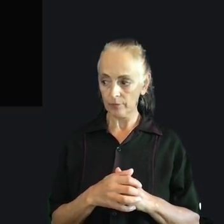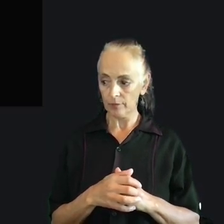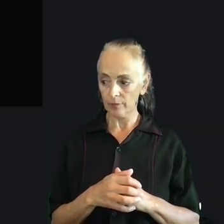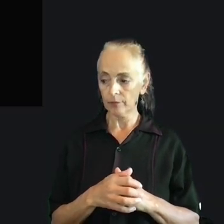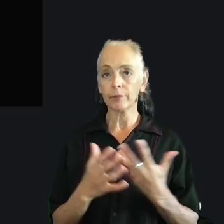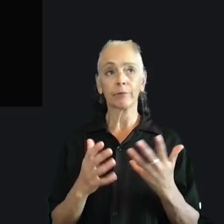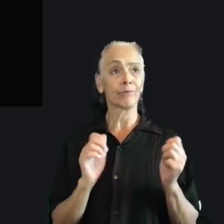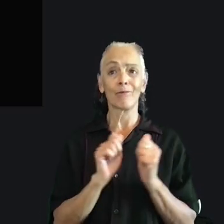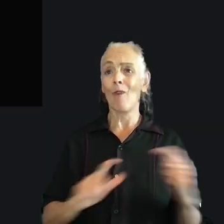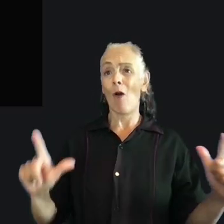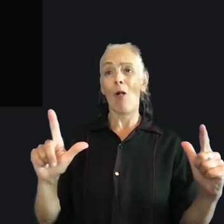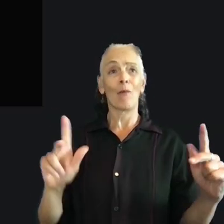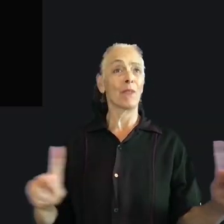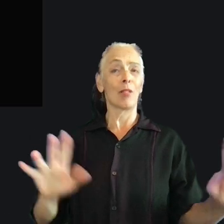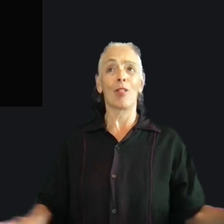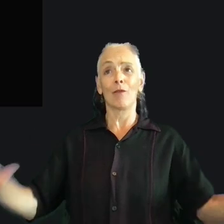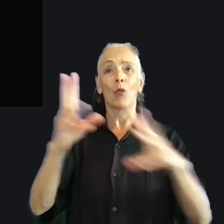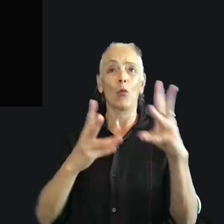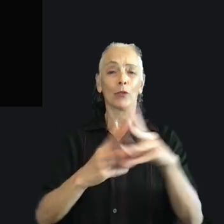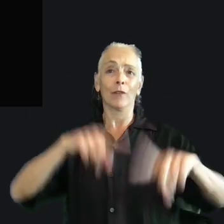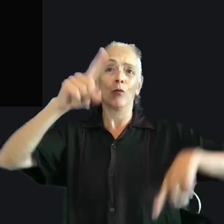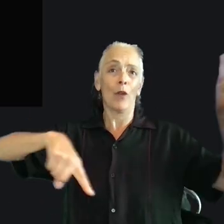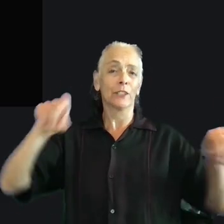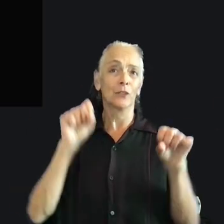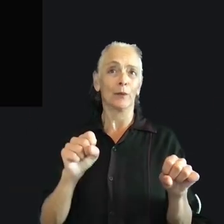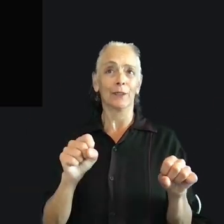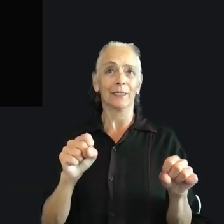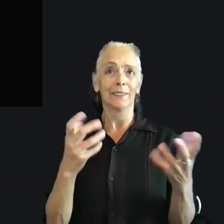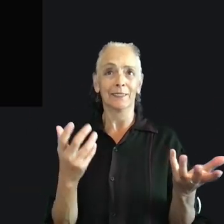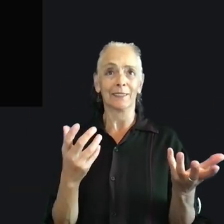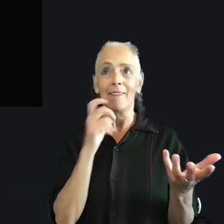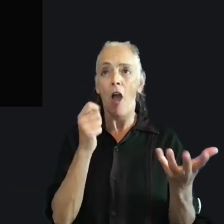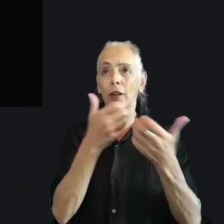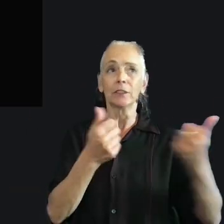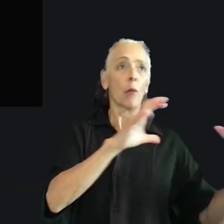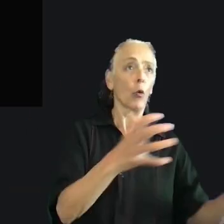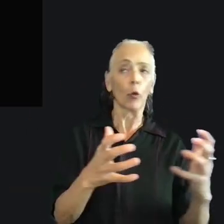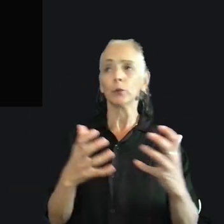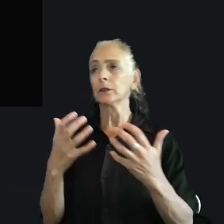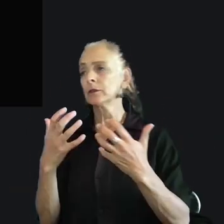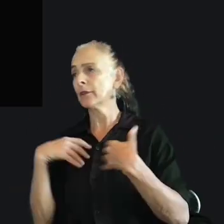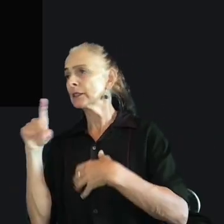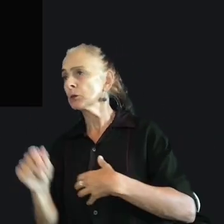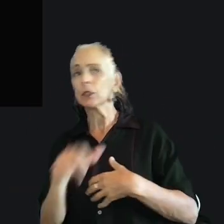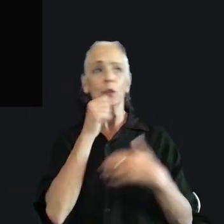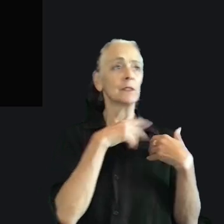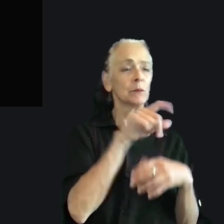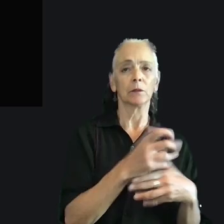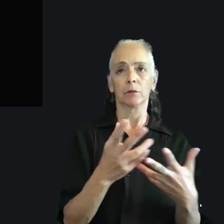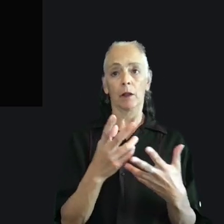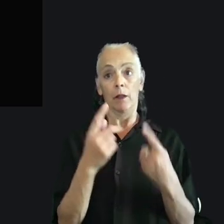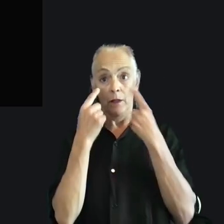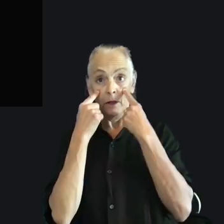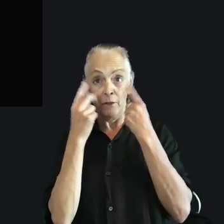Everyone in the world has a range of abilities. It's not a dichotomy. For example, thinking about vision. There's a small group